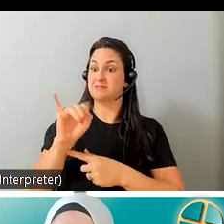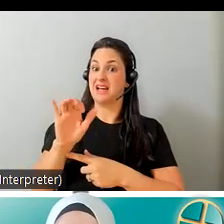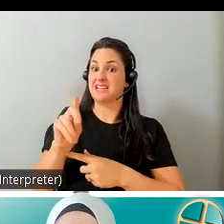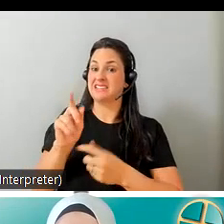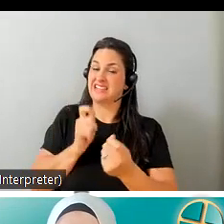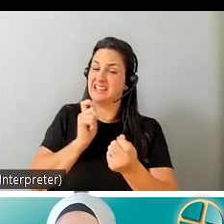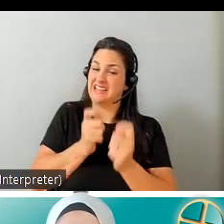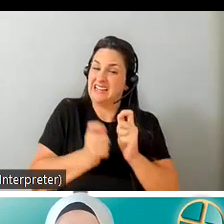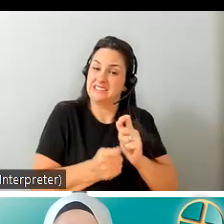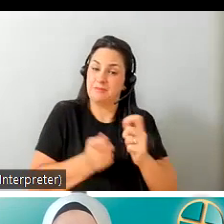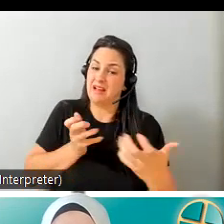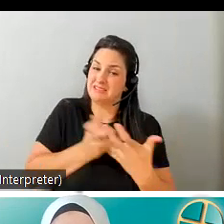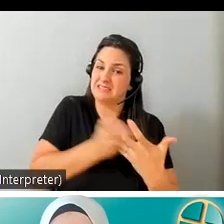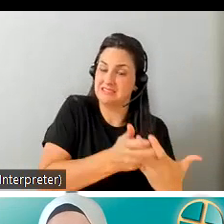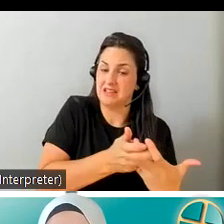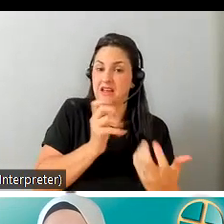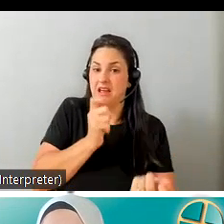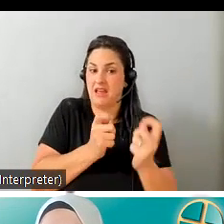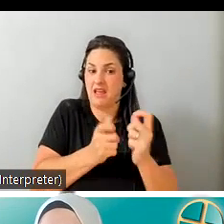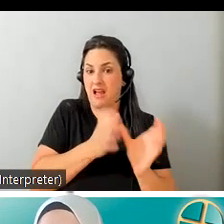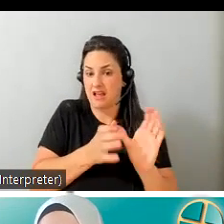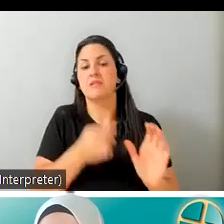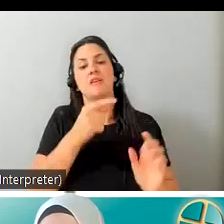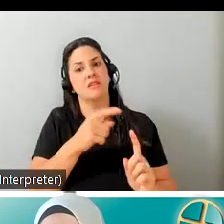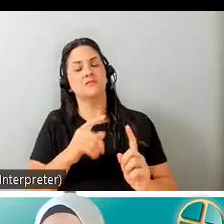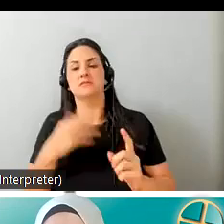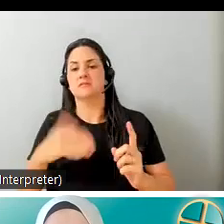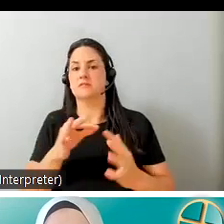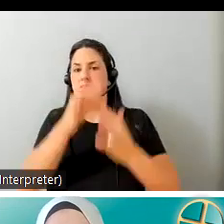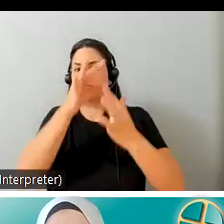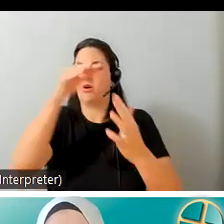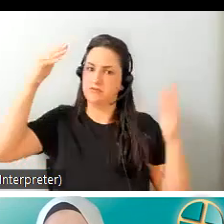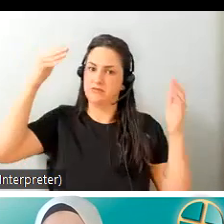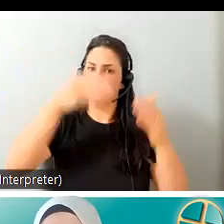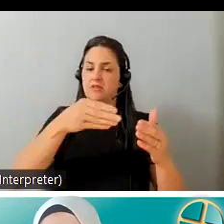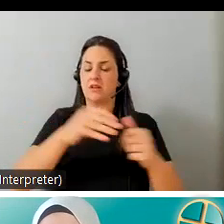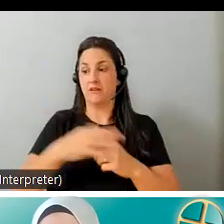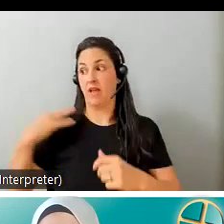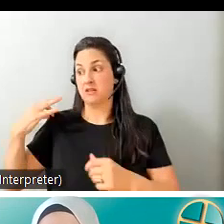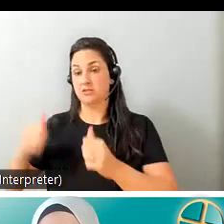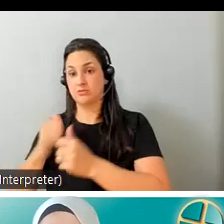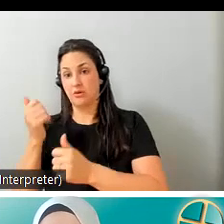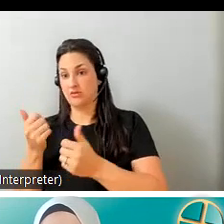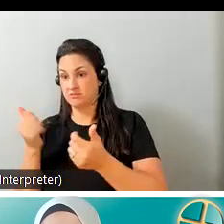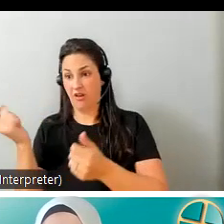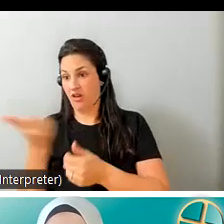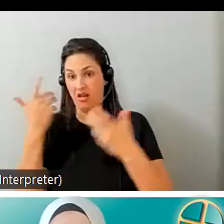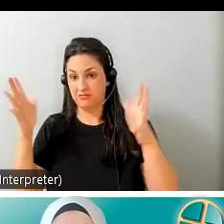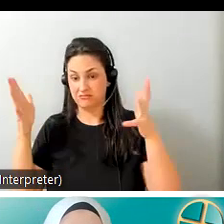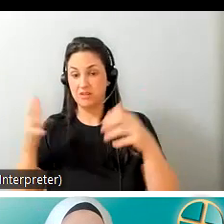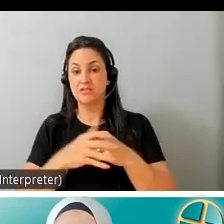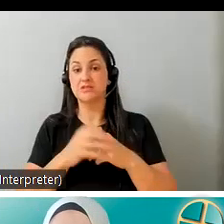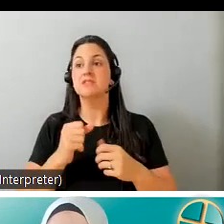detail on the few slides and we say since it's completely volunteer run we usually get requests from the local community it could be